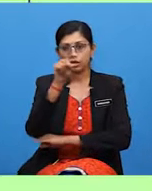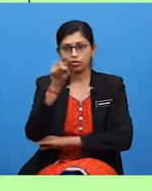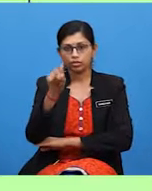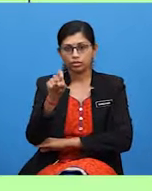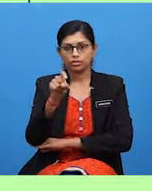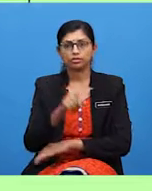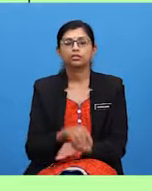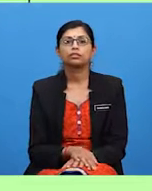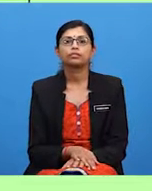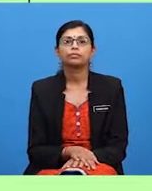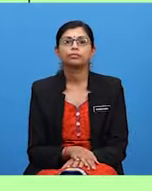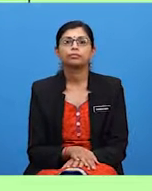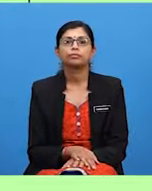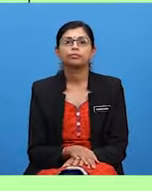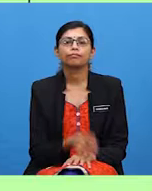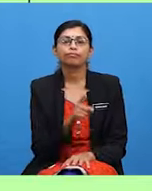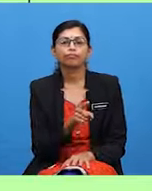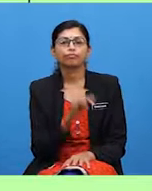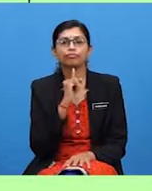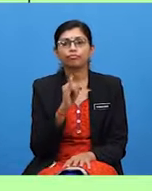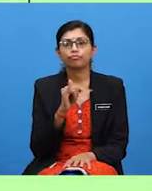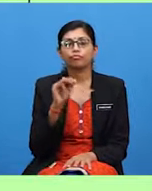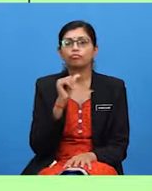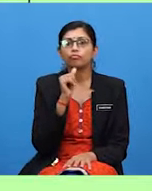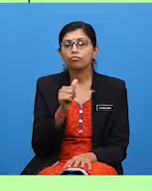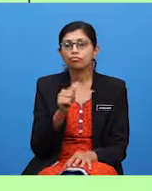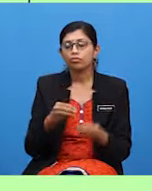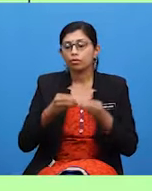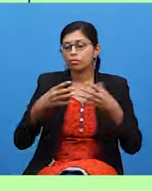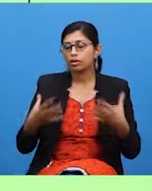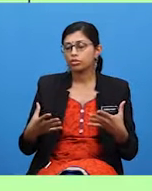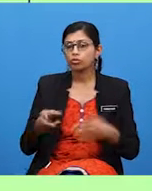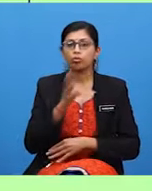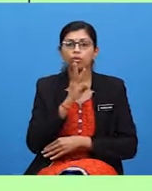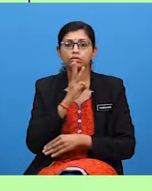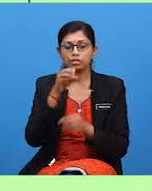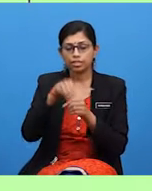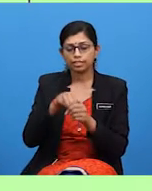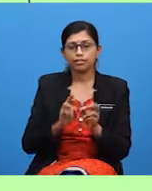much water in the river. How much food will we need?